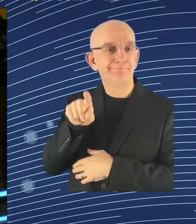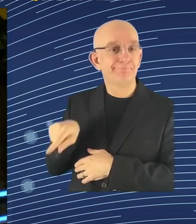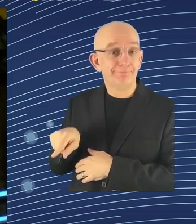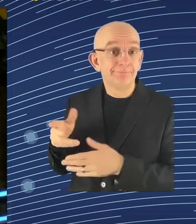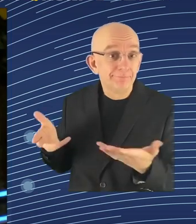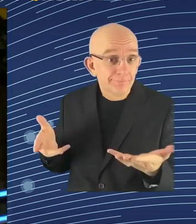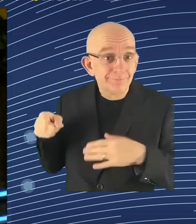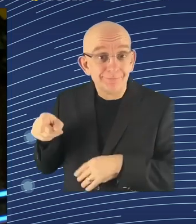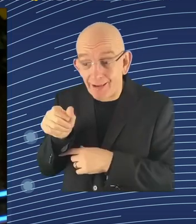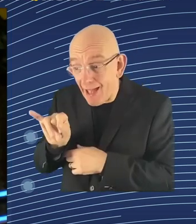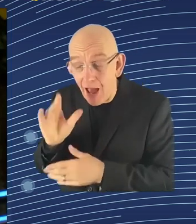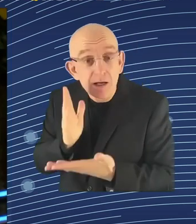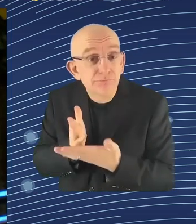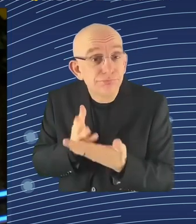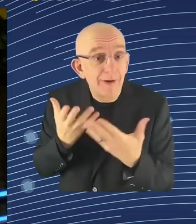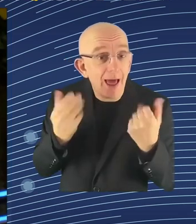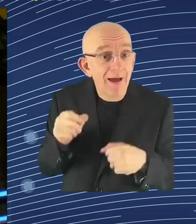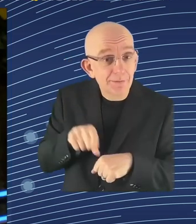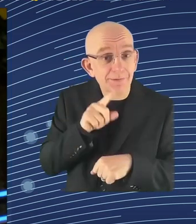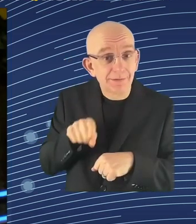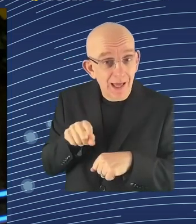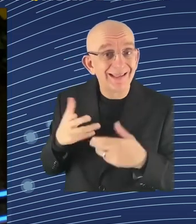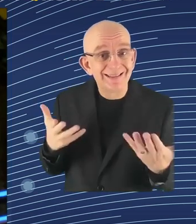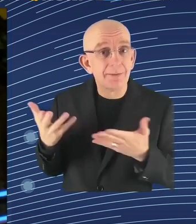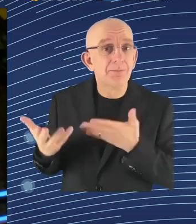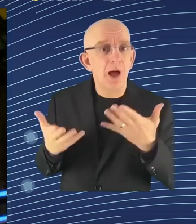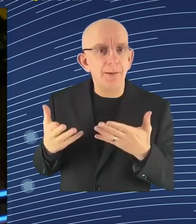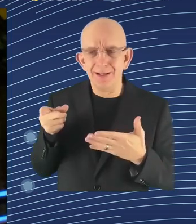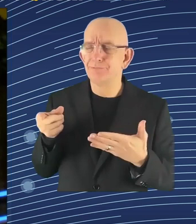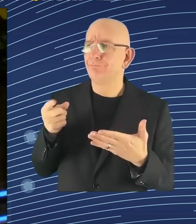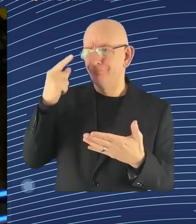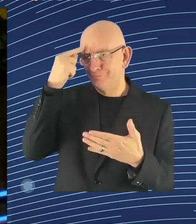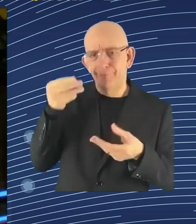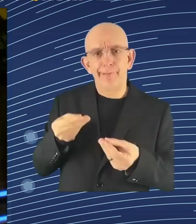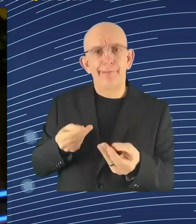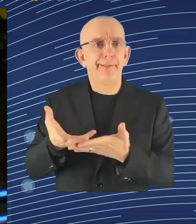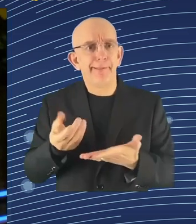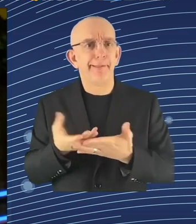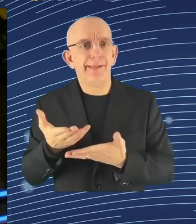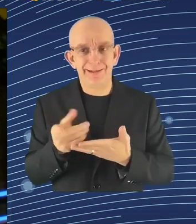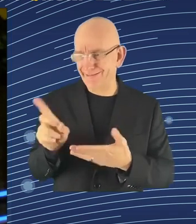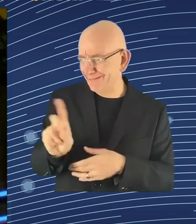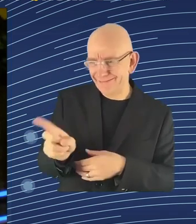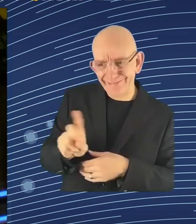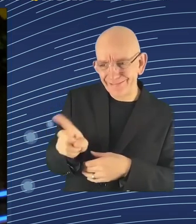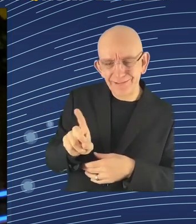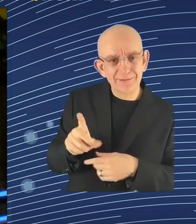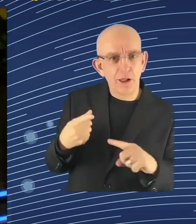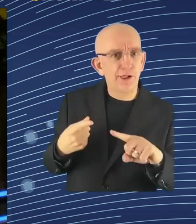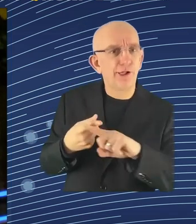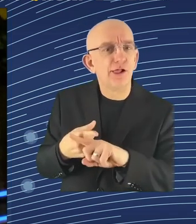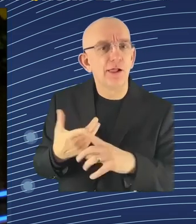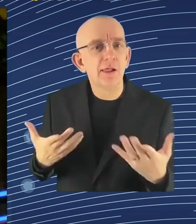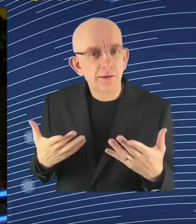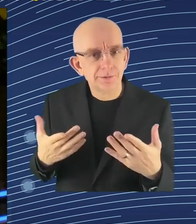supervising. AI is supervising humans, but at the end we have to keep the control. This is extremely